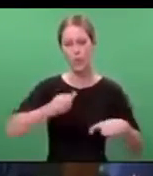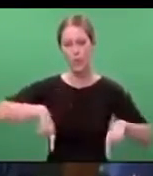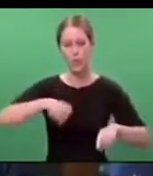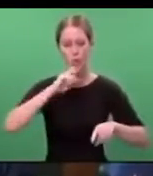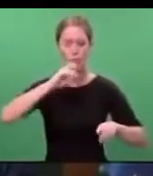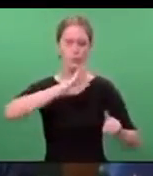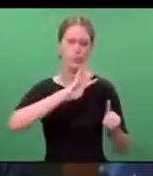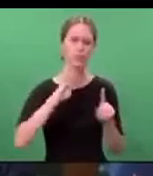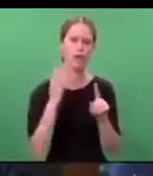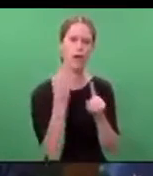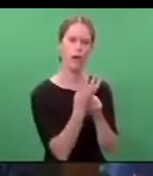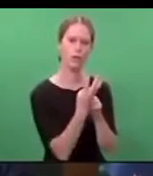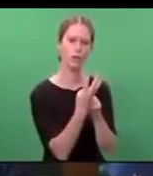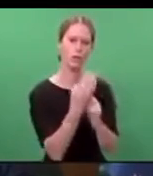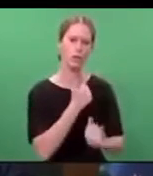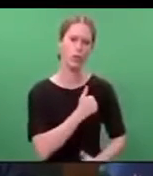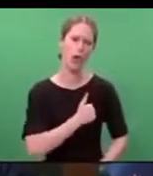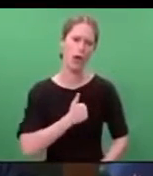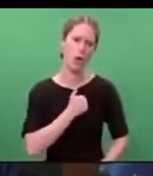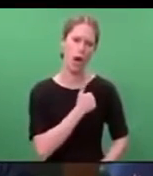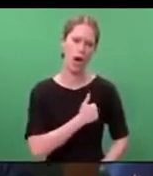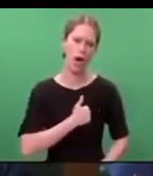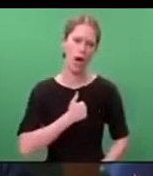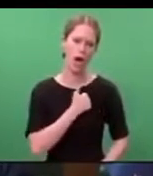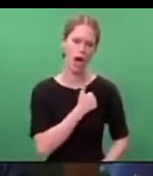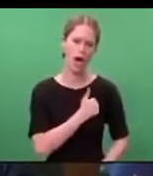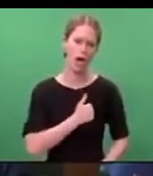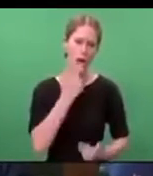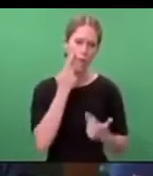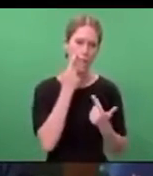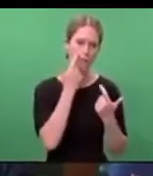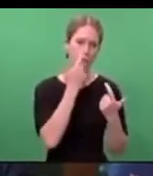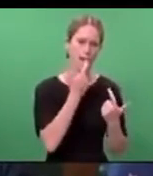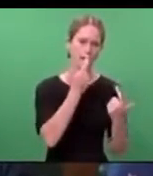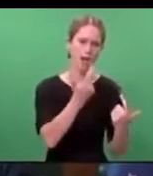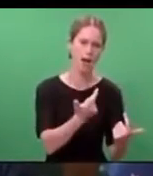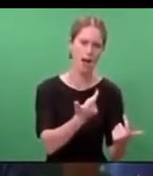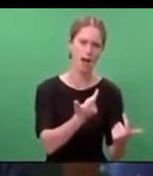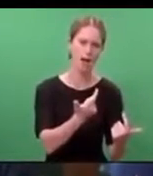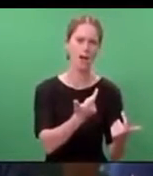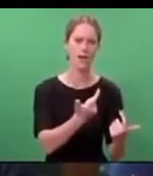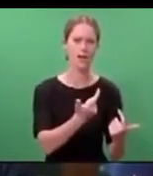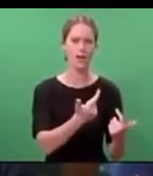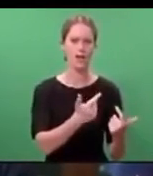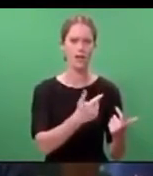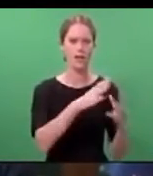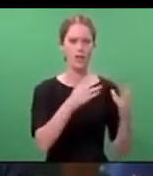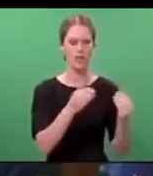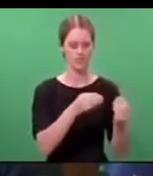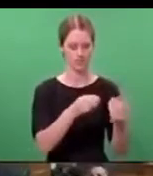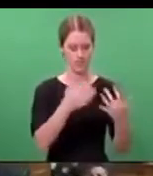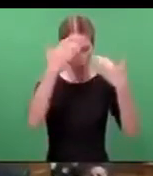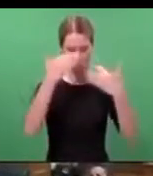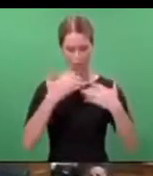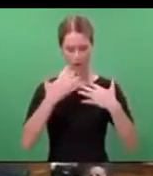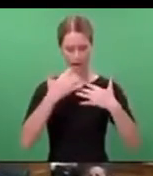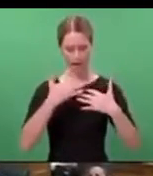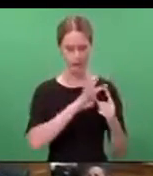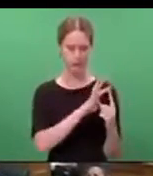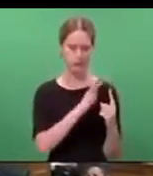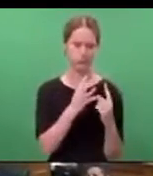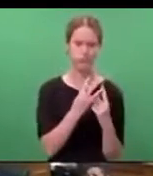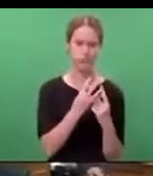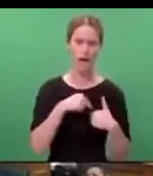surround you with aroha, manaakitanga and all that makes us us. Our